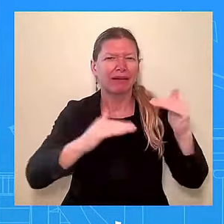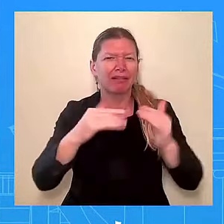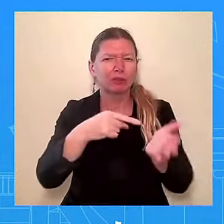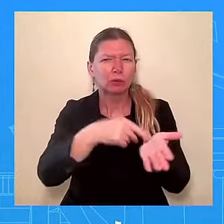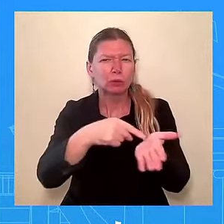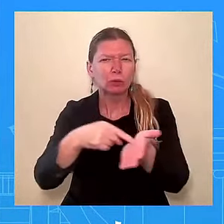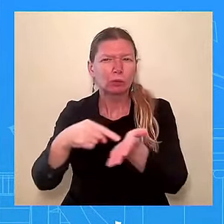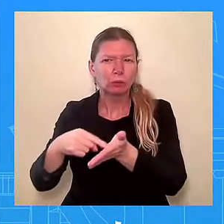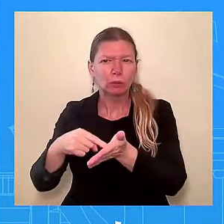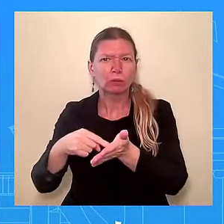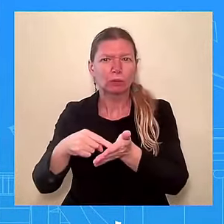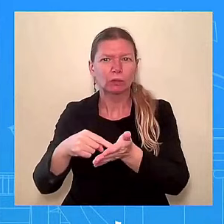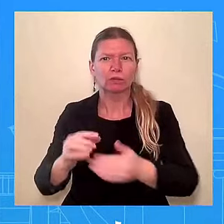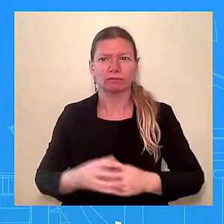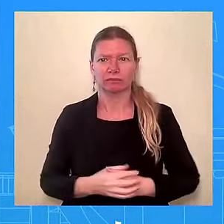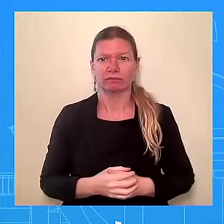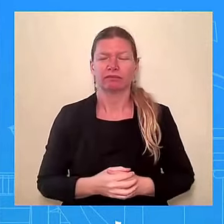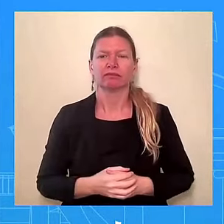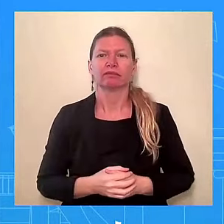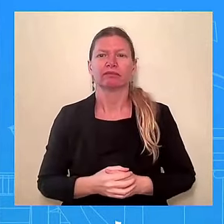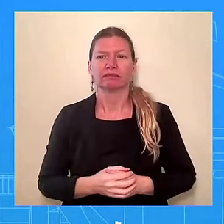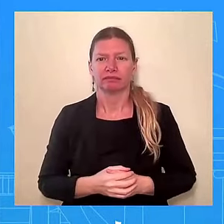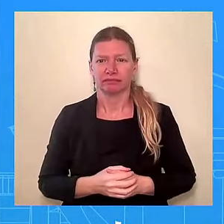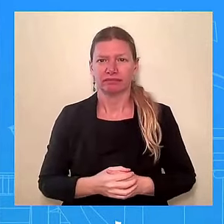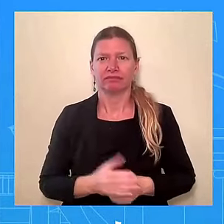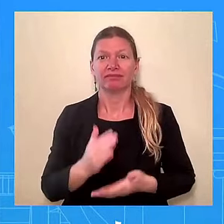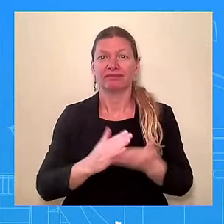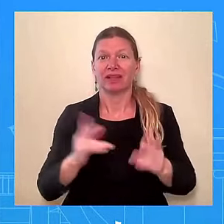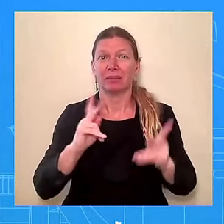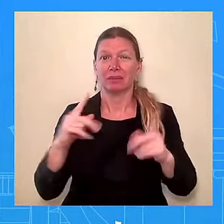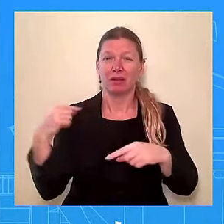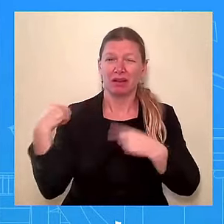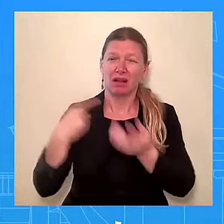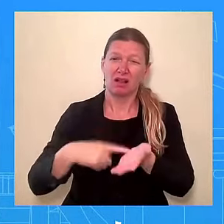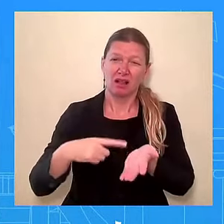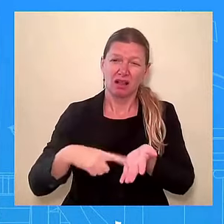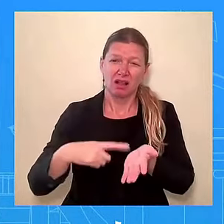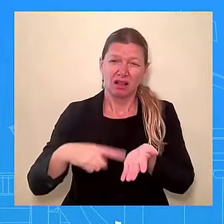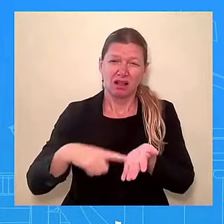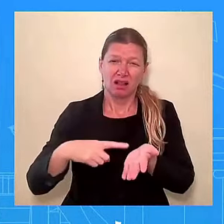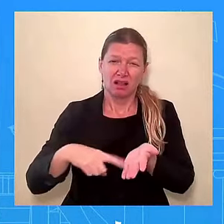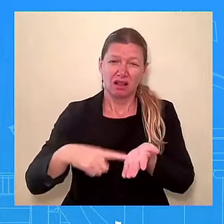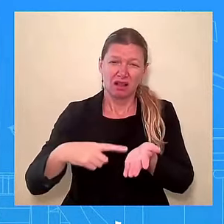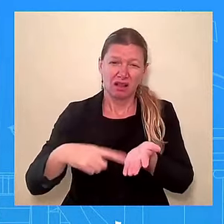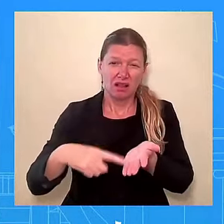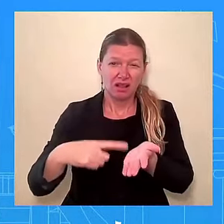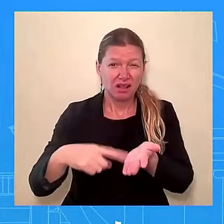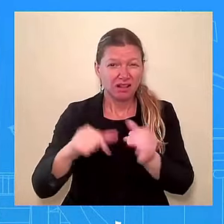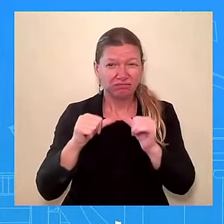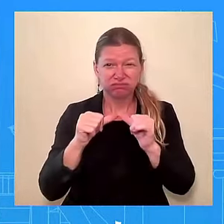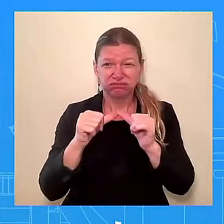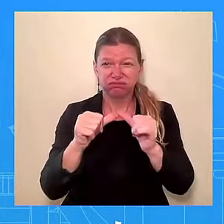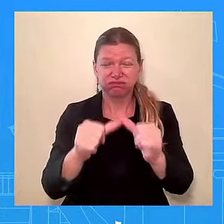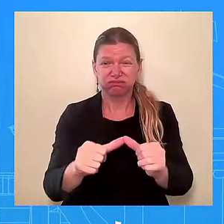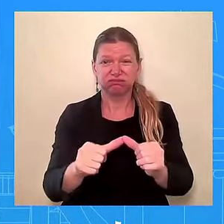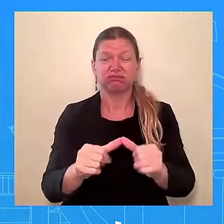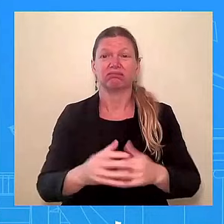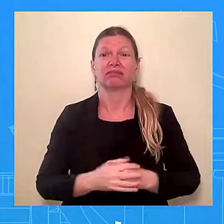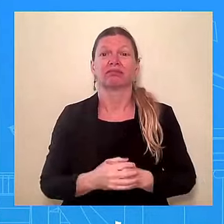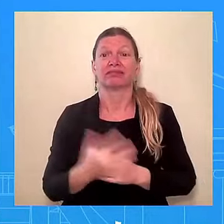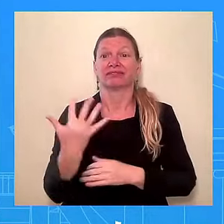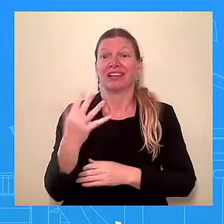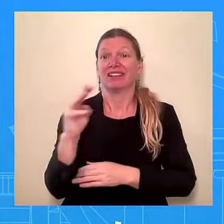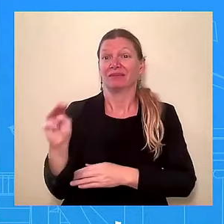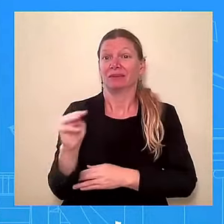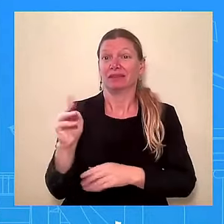a very long time. This is in addition to the nearly five million Americans who have already received relief, despite attempts